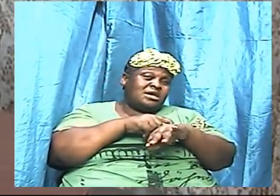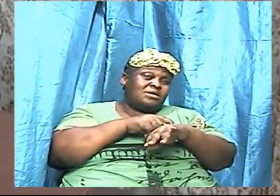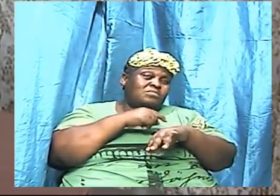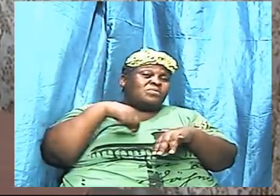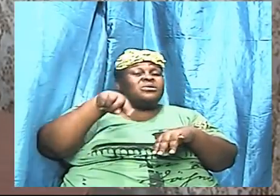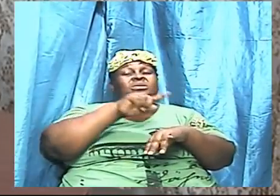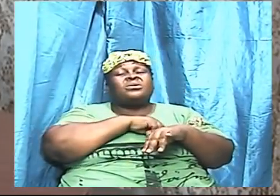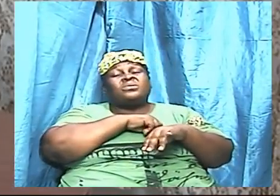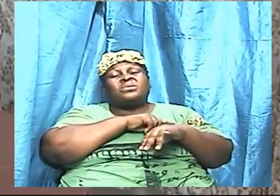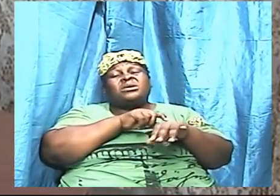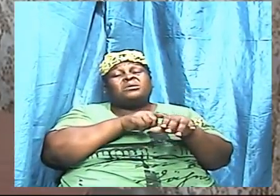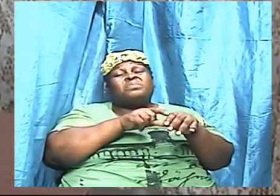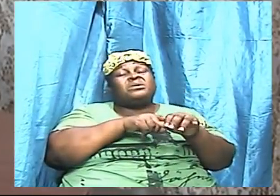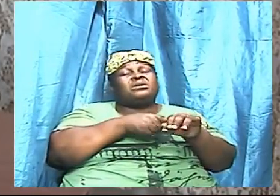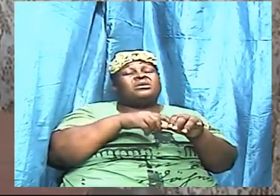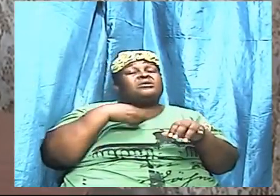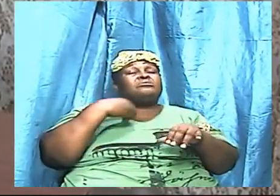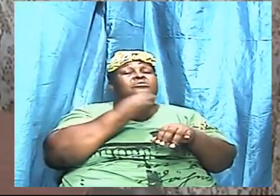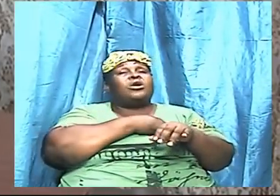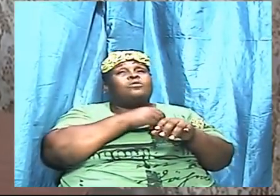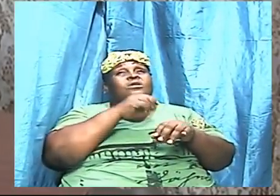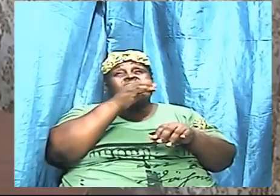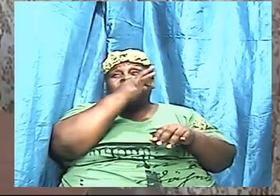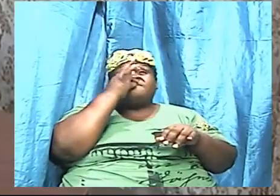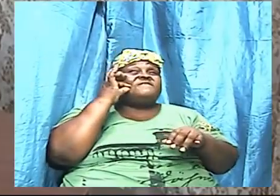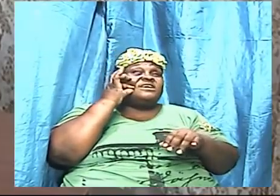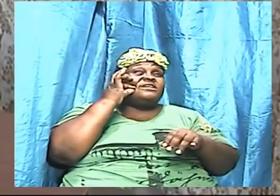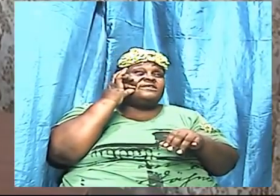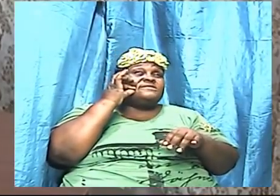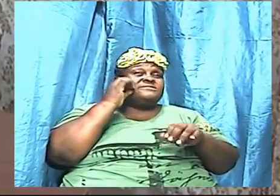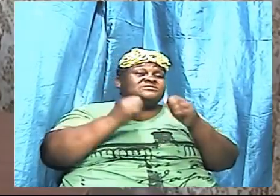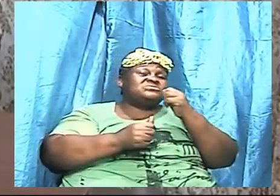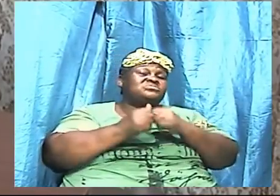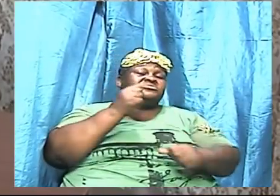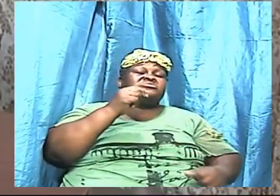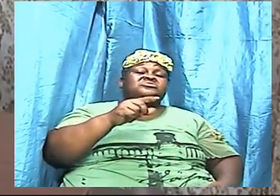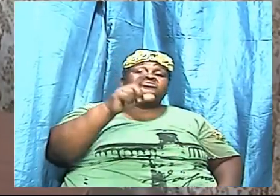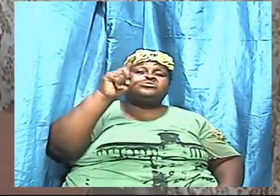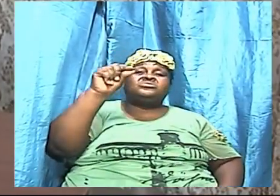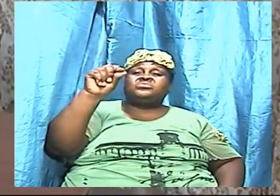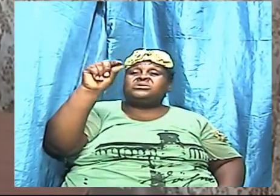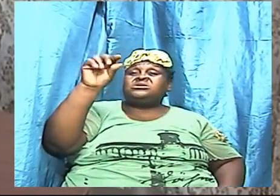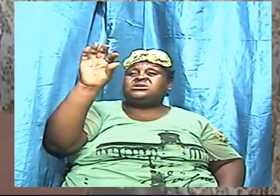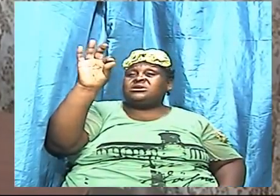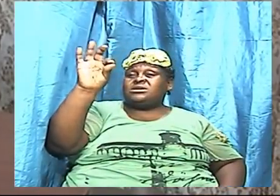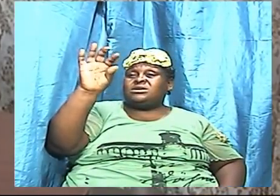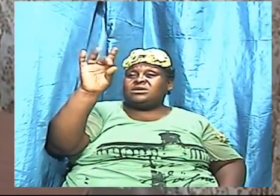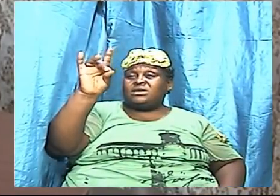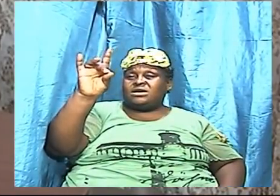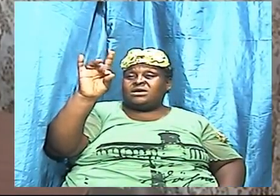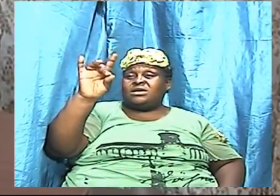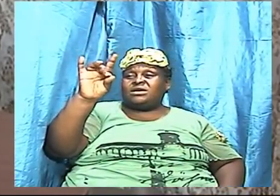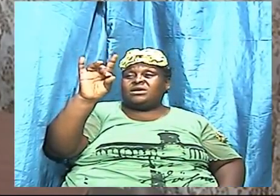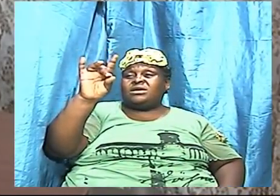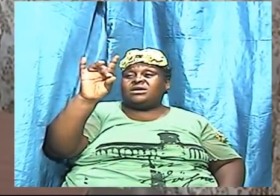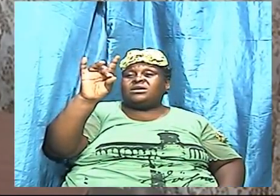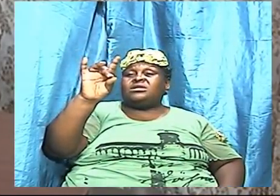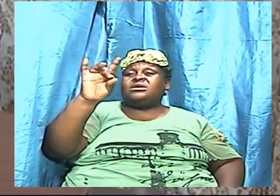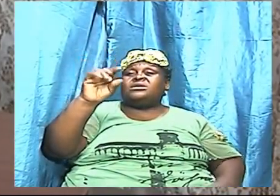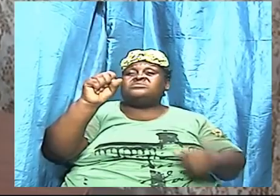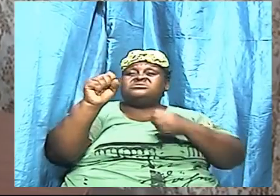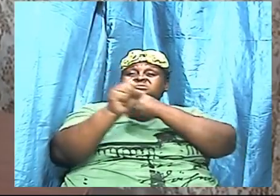our fast which is the 28th of September bear this in mind